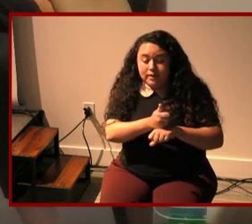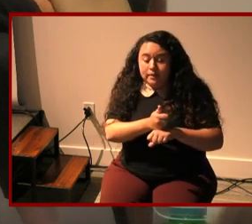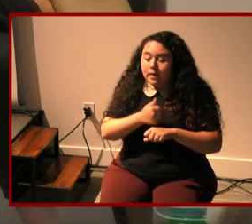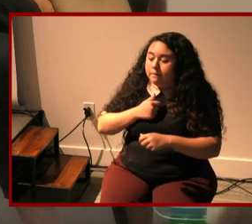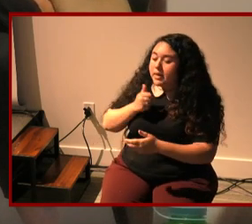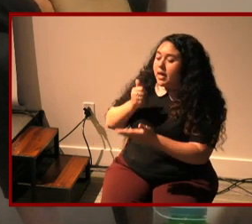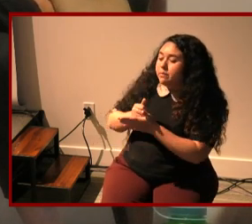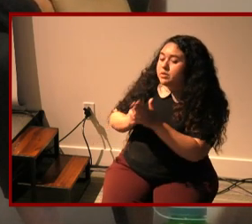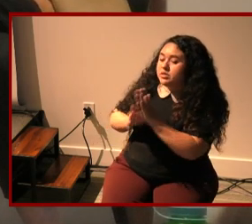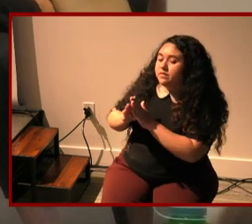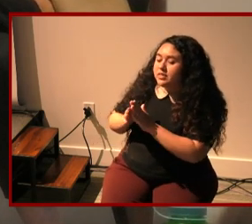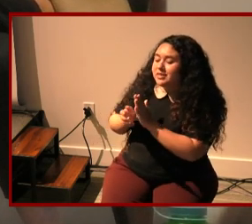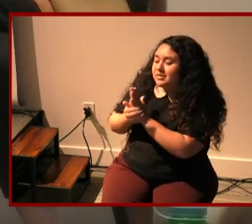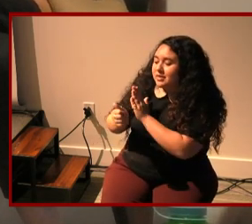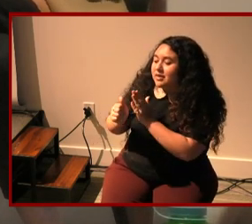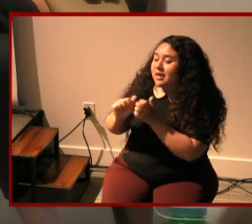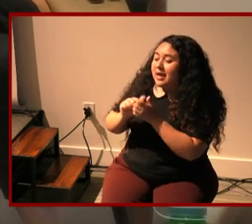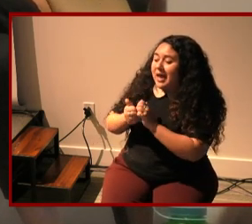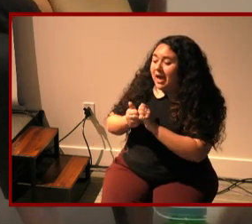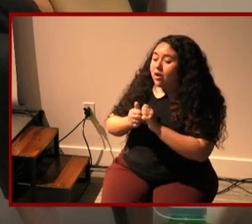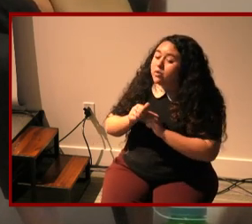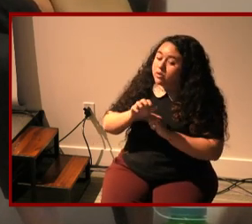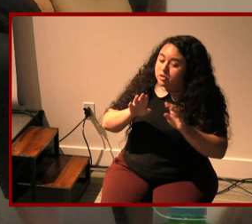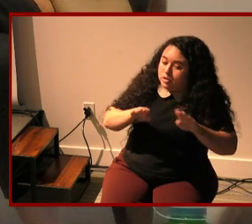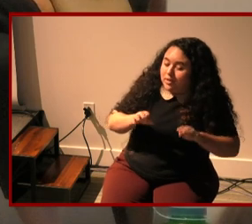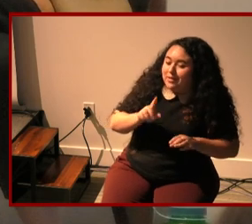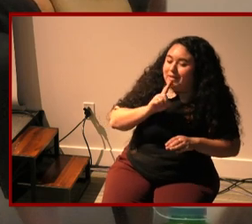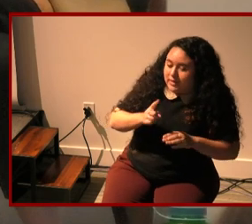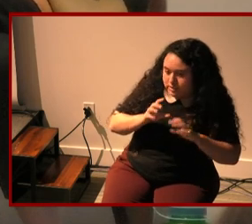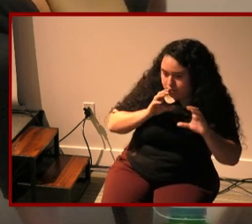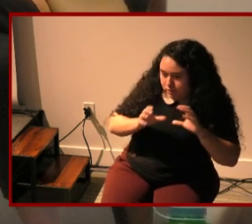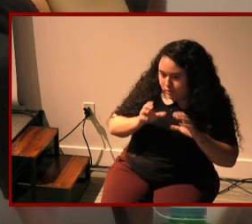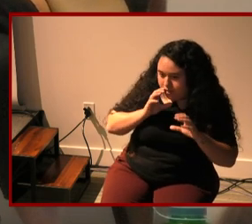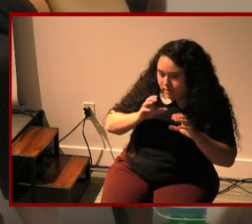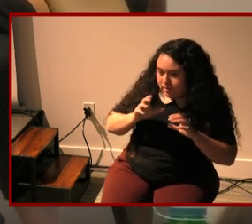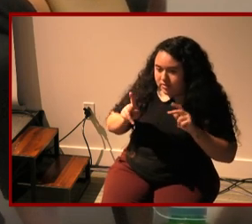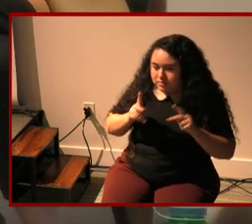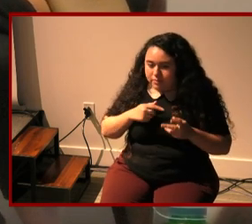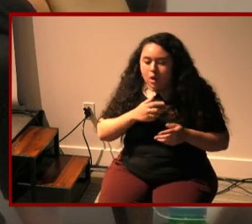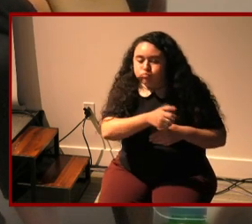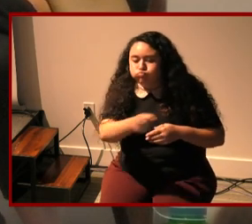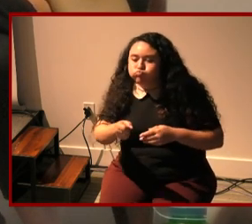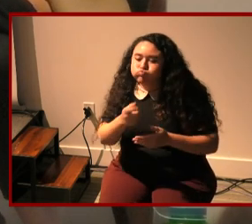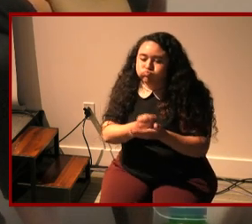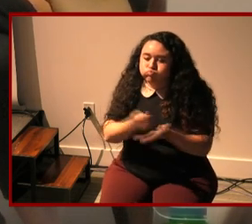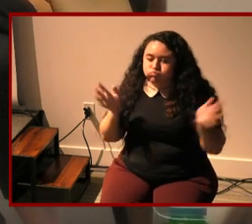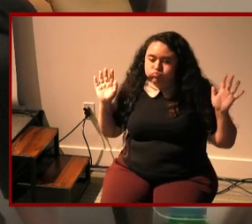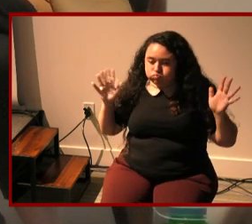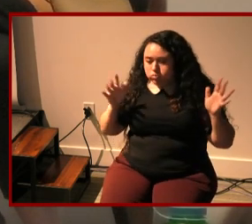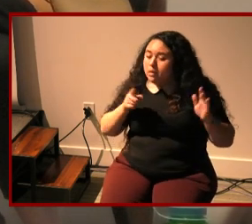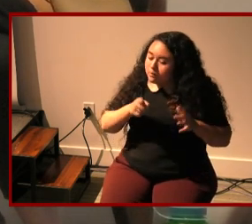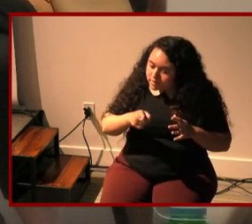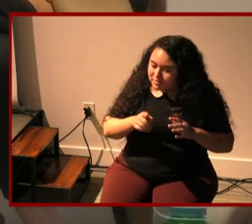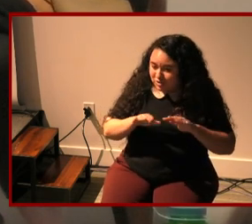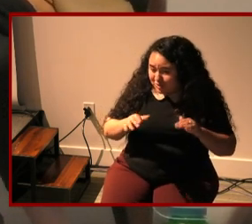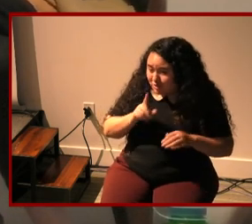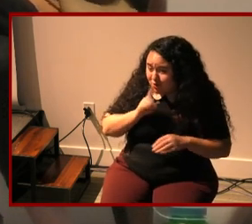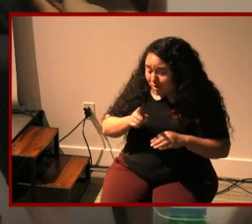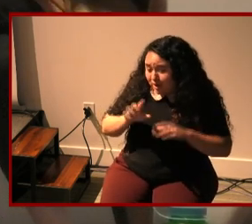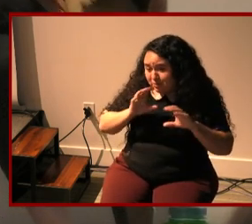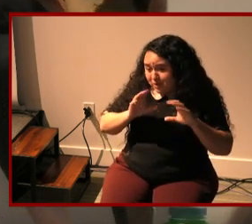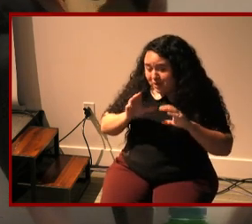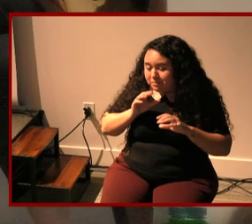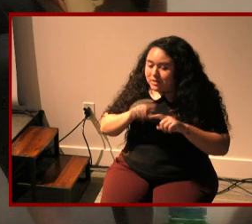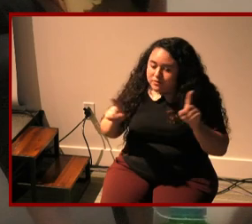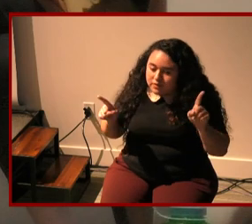help you develop the skills to understand how your child is communicating because they are communicating they're just communicating differently right